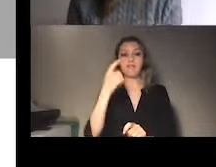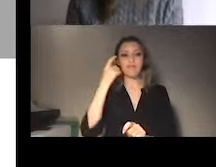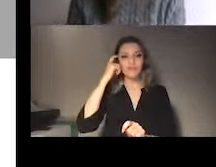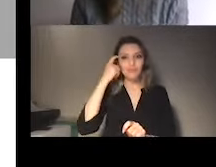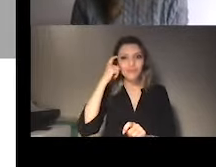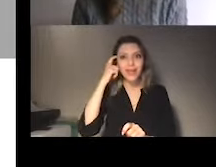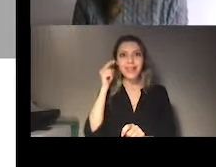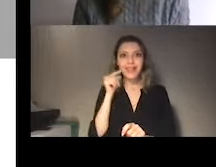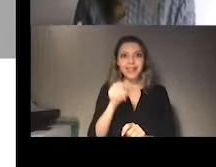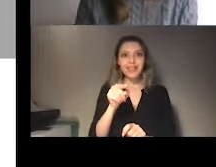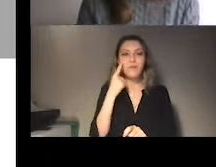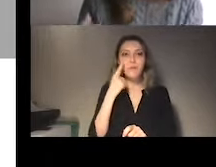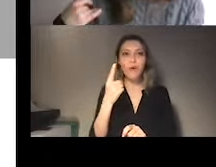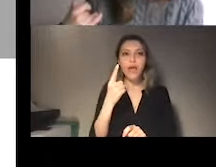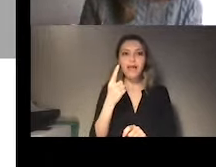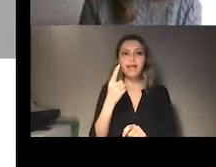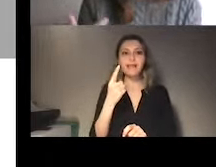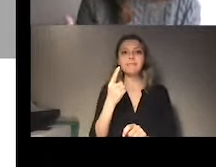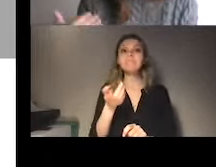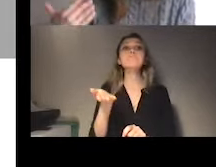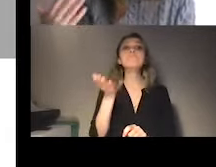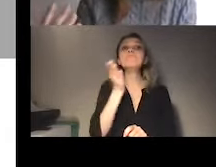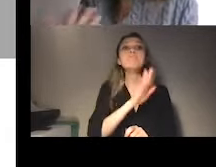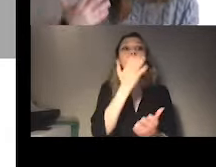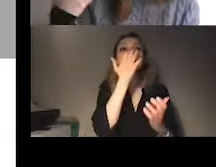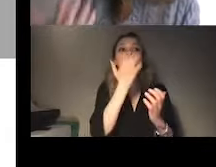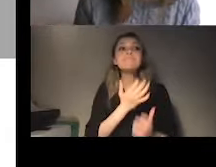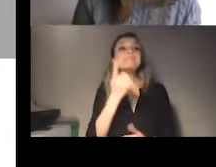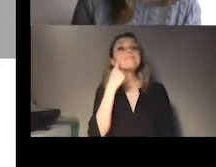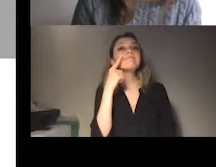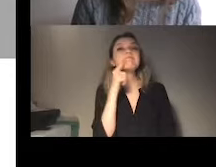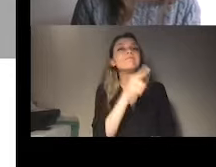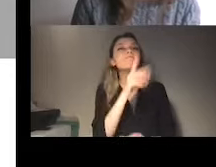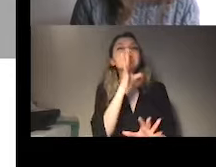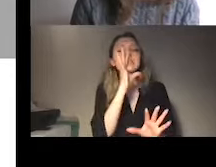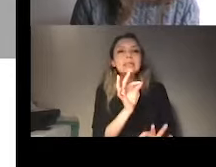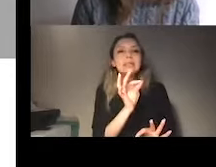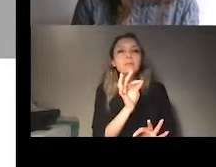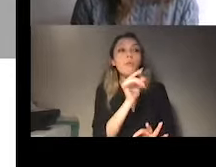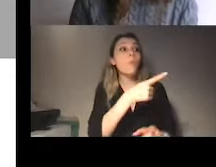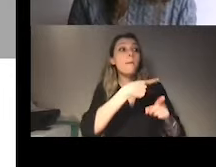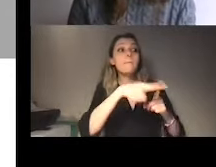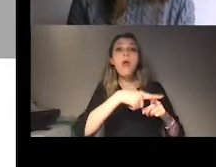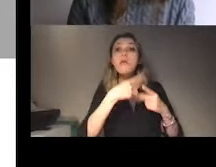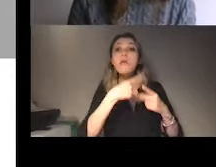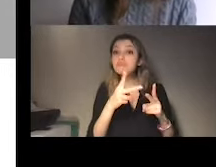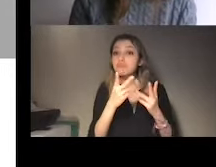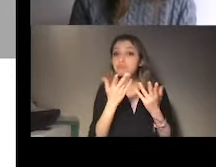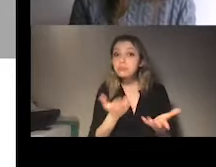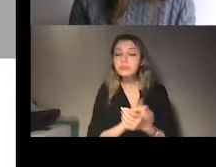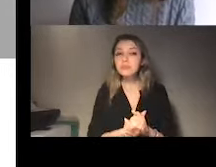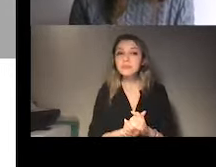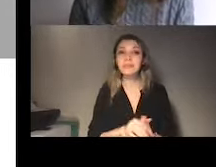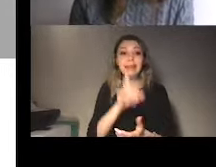recommending states. That means with those who are made have formulated those recommendations and